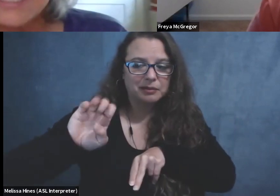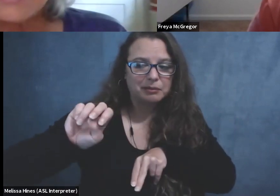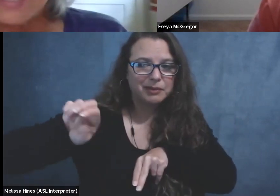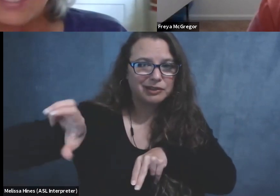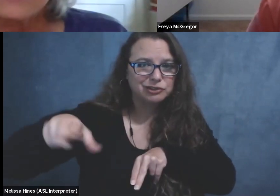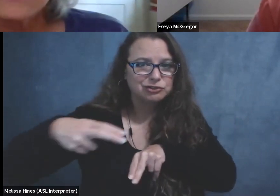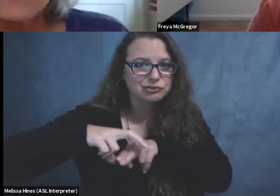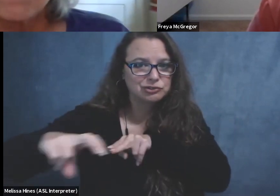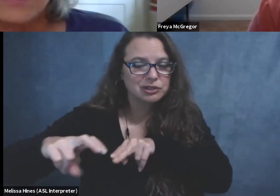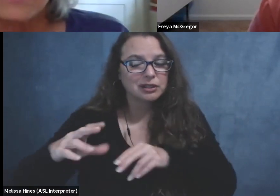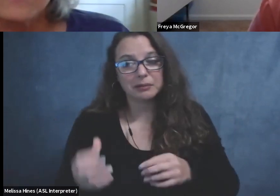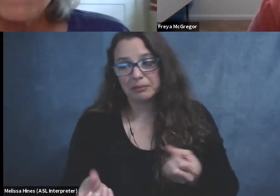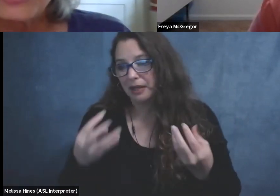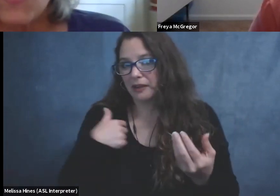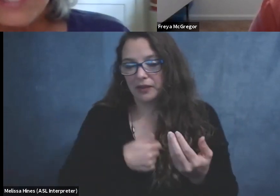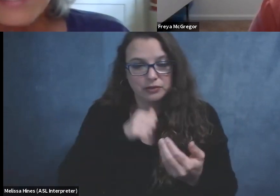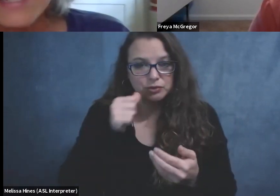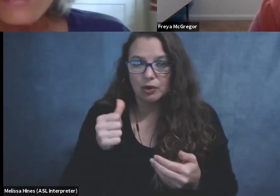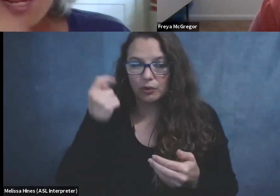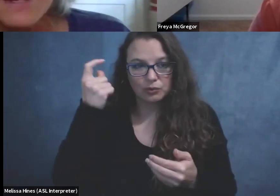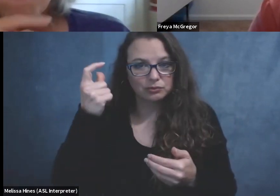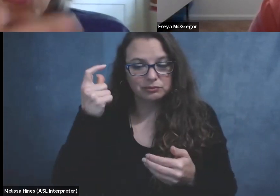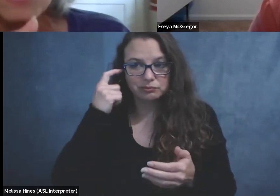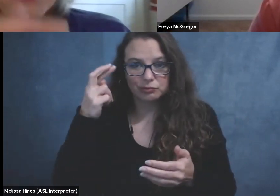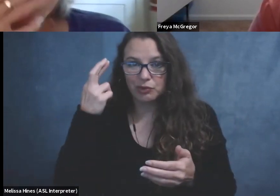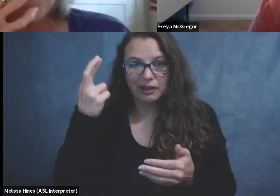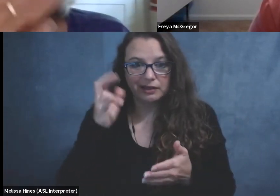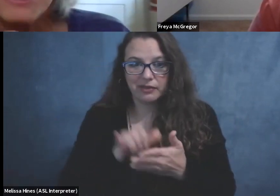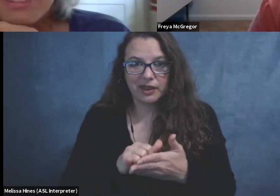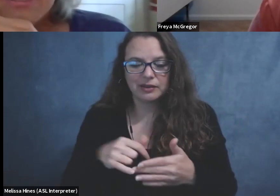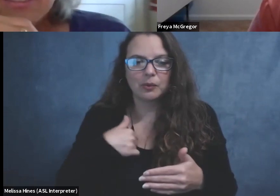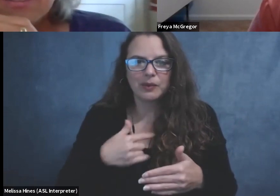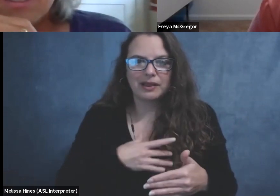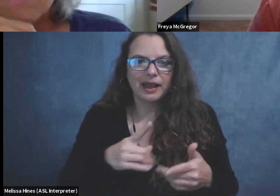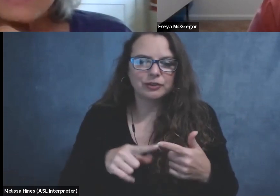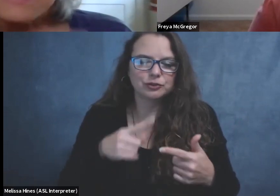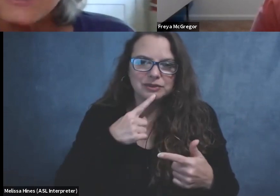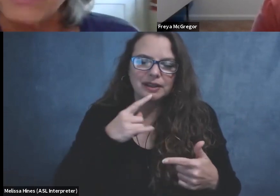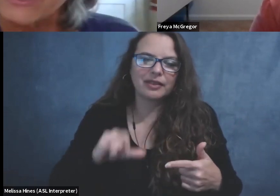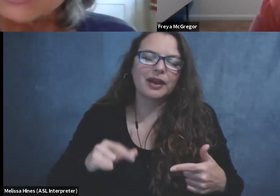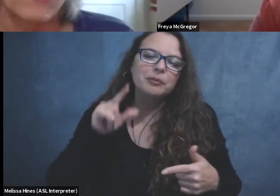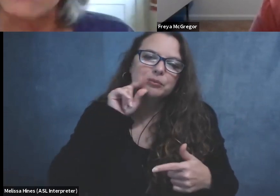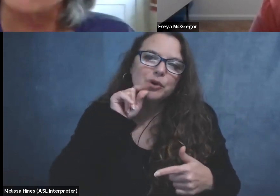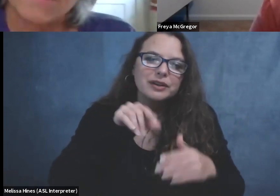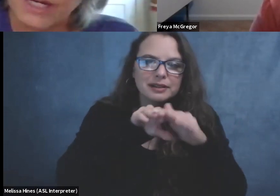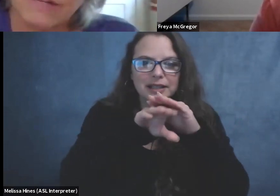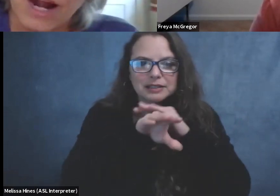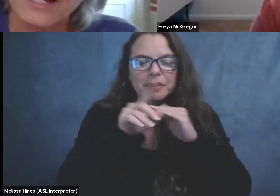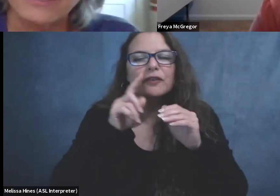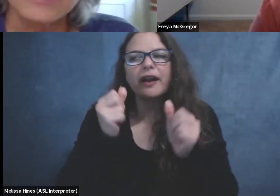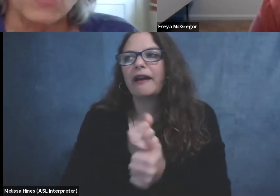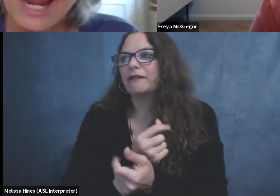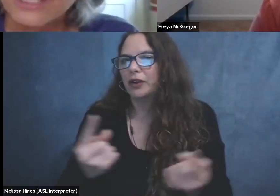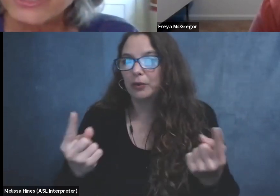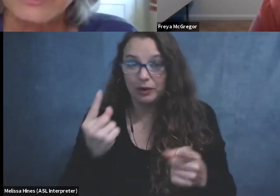wouldn't realize that, but, you know, we like to say, of course, that birding, um, accessibility is for everybody,